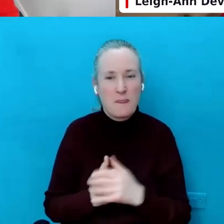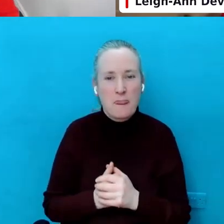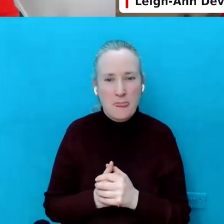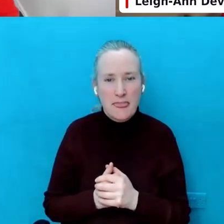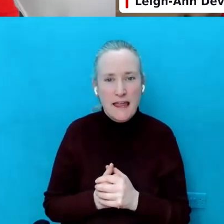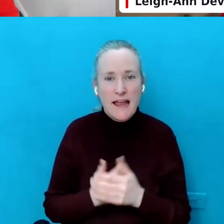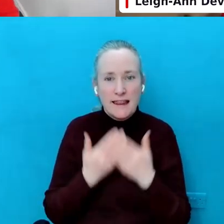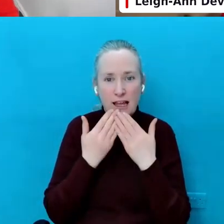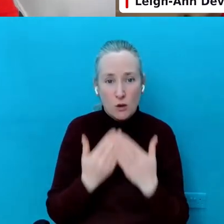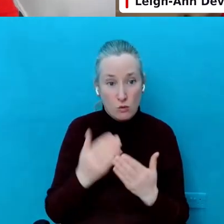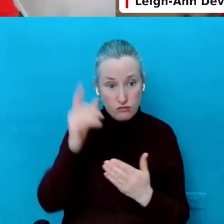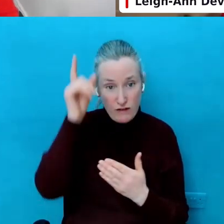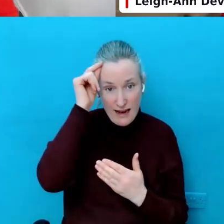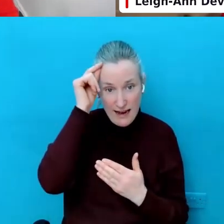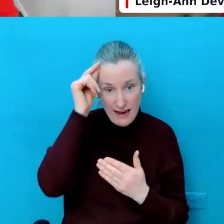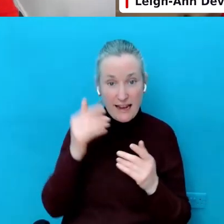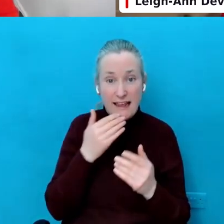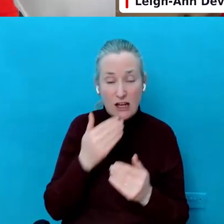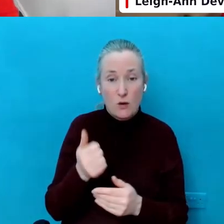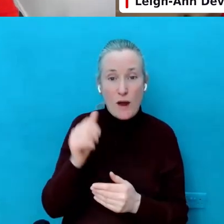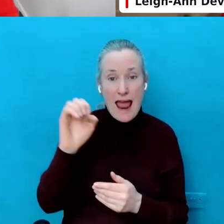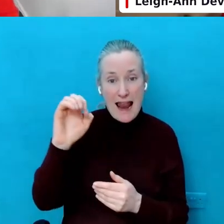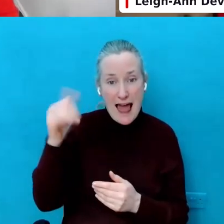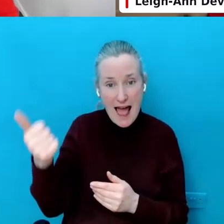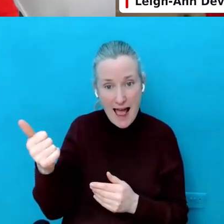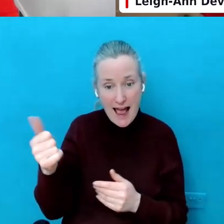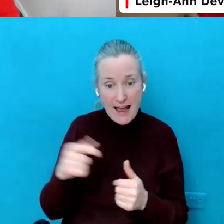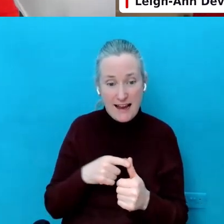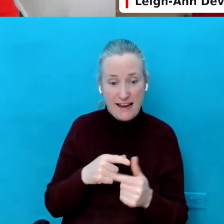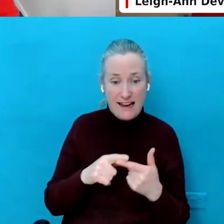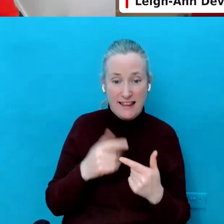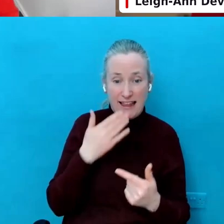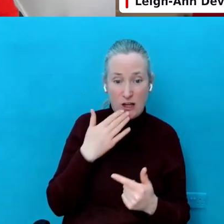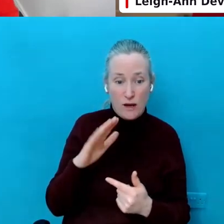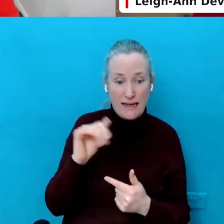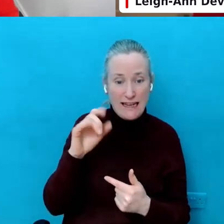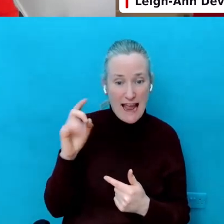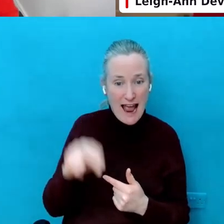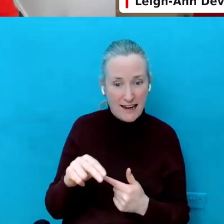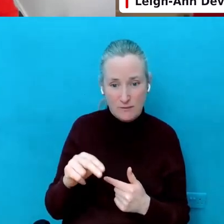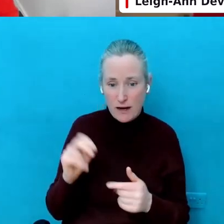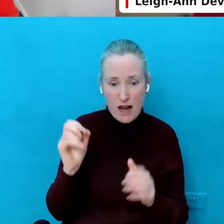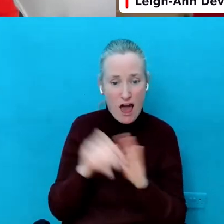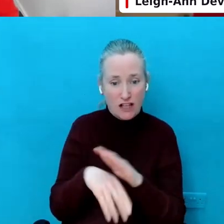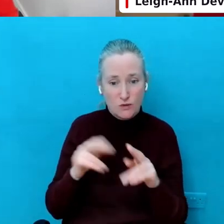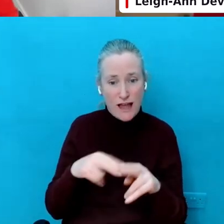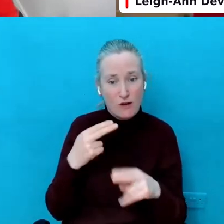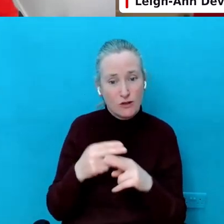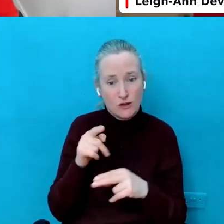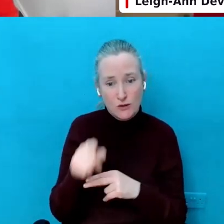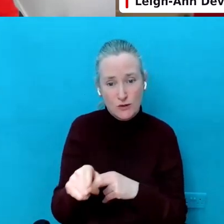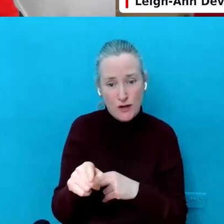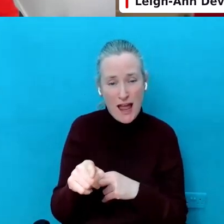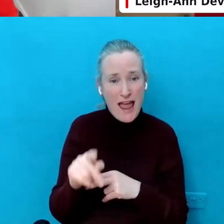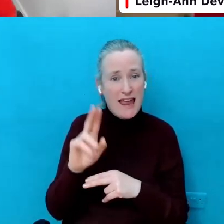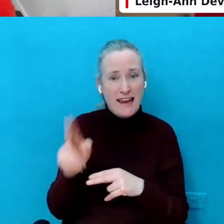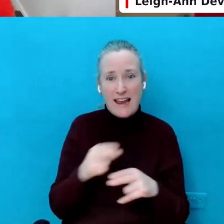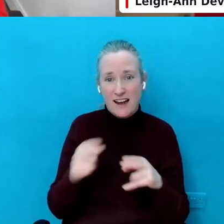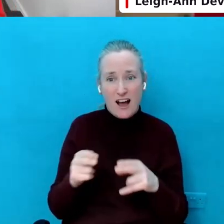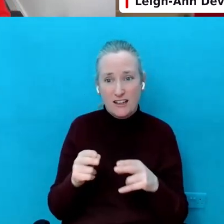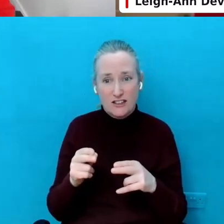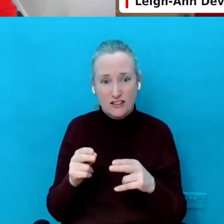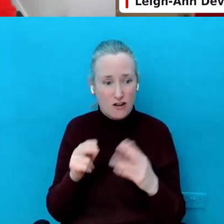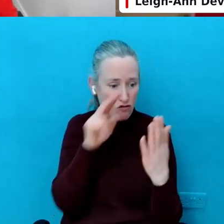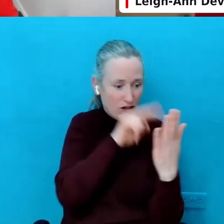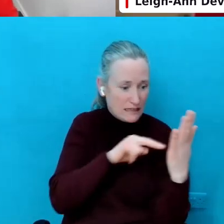Thank you, Ray. Thank you, Ella. Leanne. You lost without you. I can't multitask and read. I